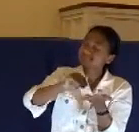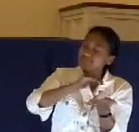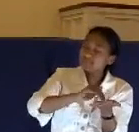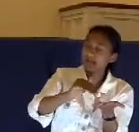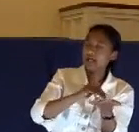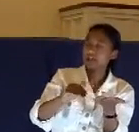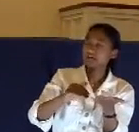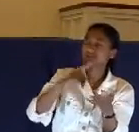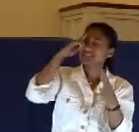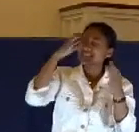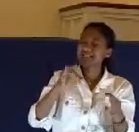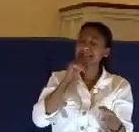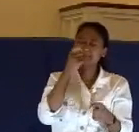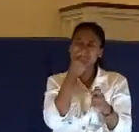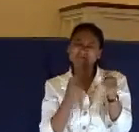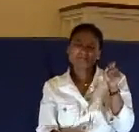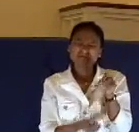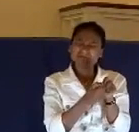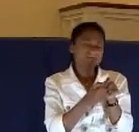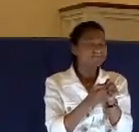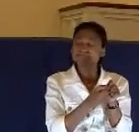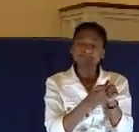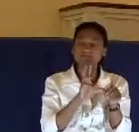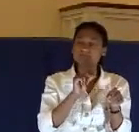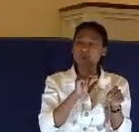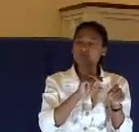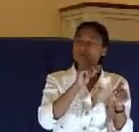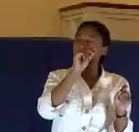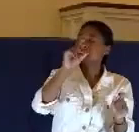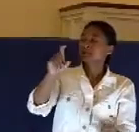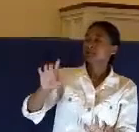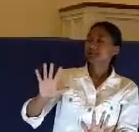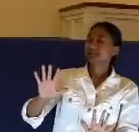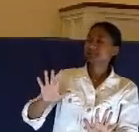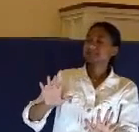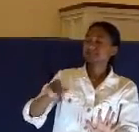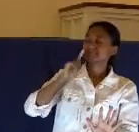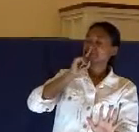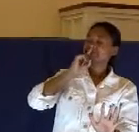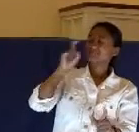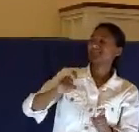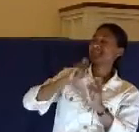commit things to your hands, to trust you in all these things.